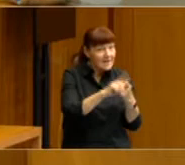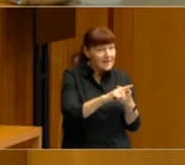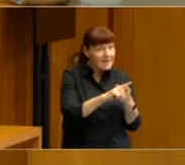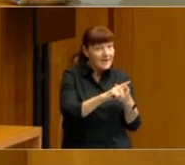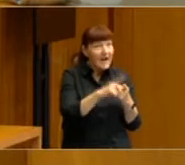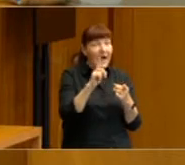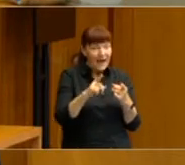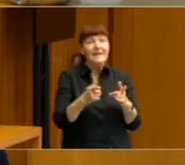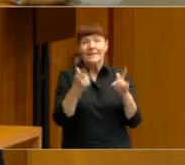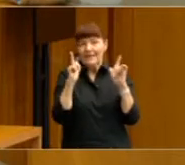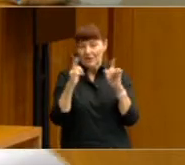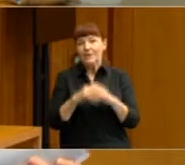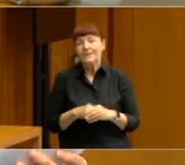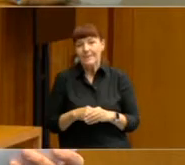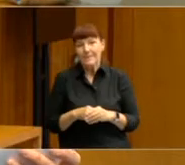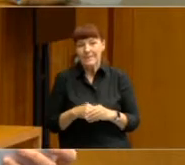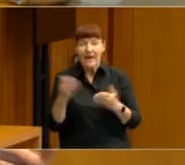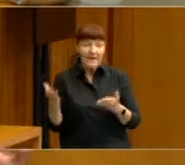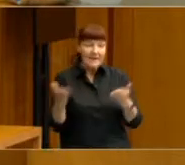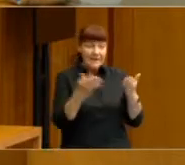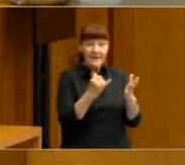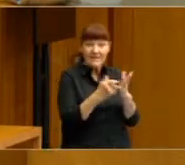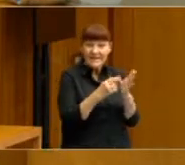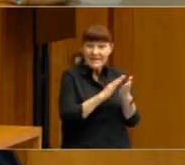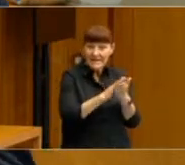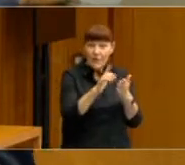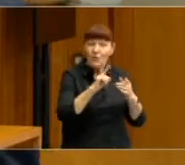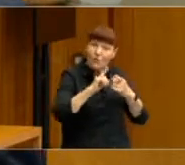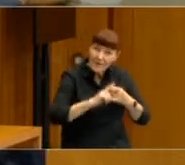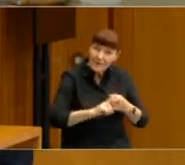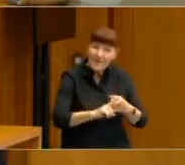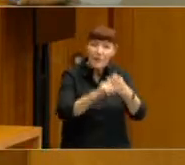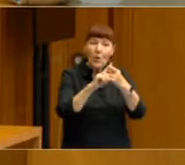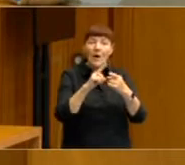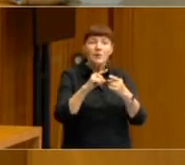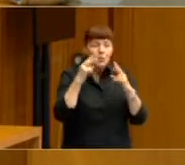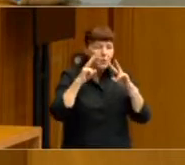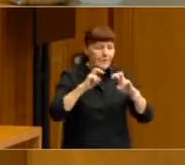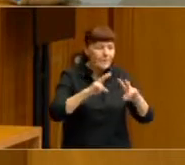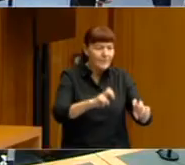and leadership. And I'll leave Sarah and I to continue on and look at some of the long-term trends.